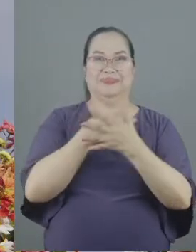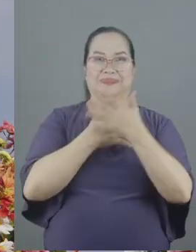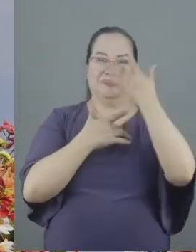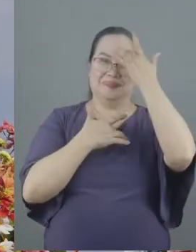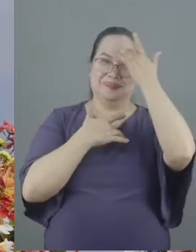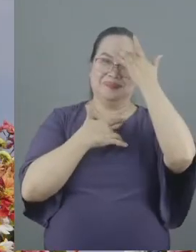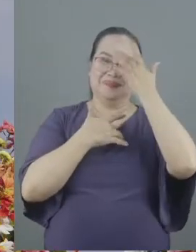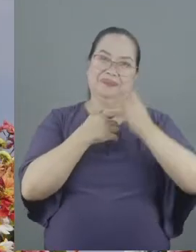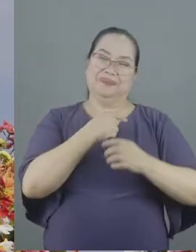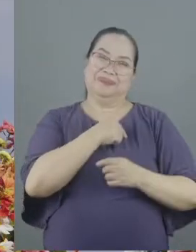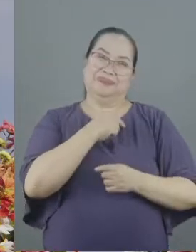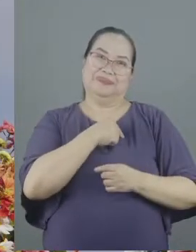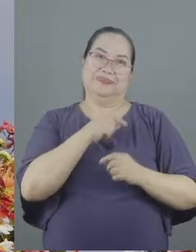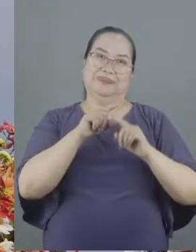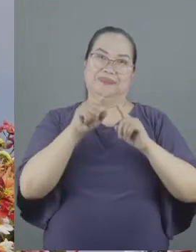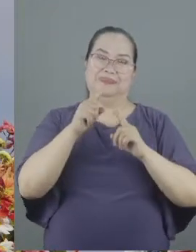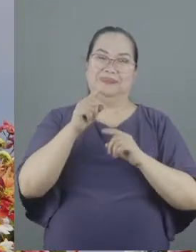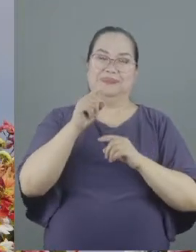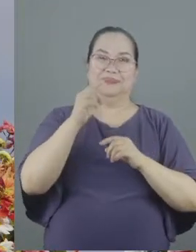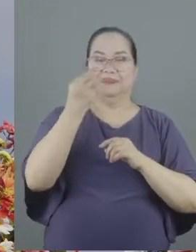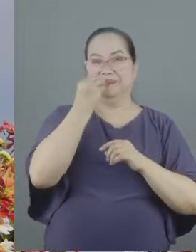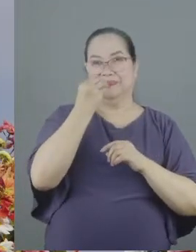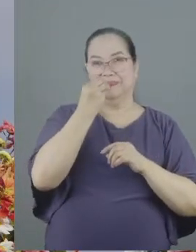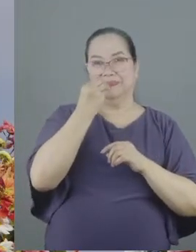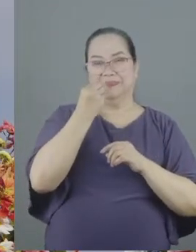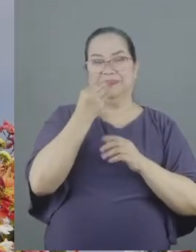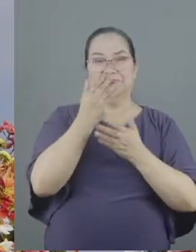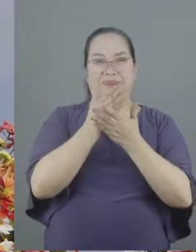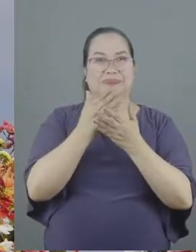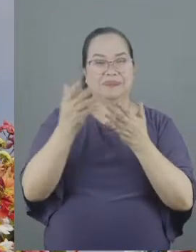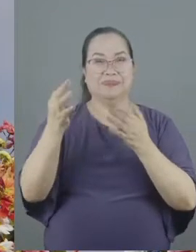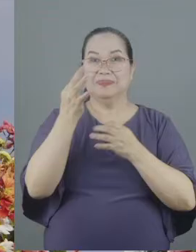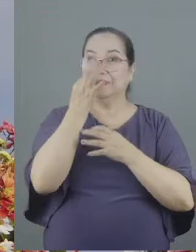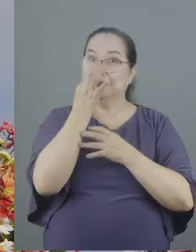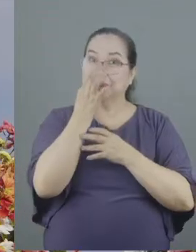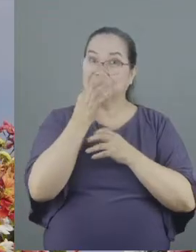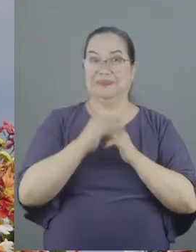conscience by eating certain kinds of food